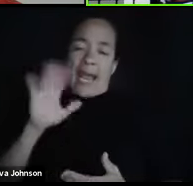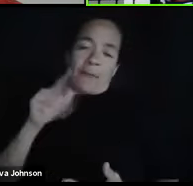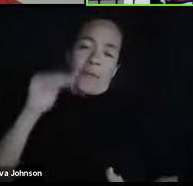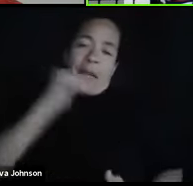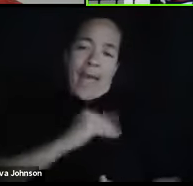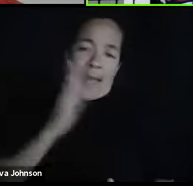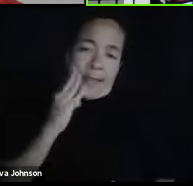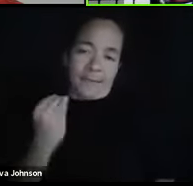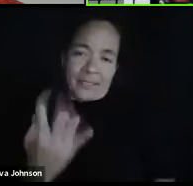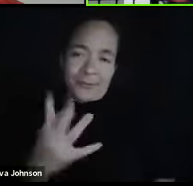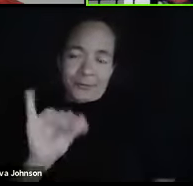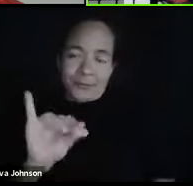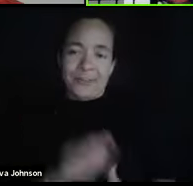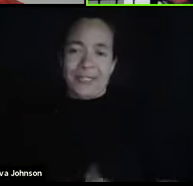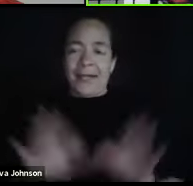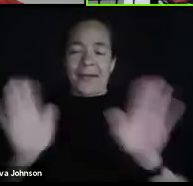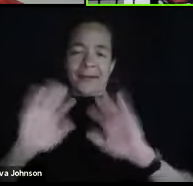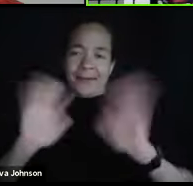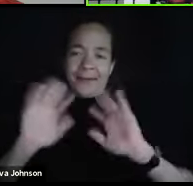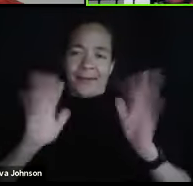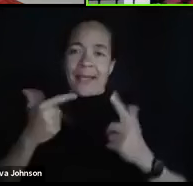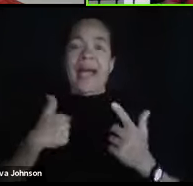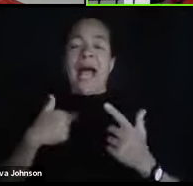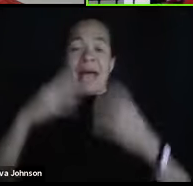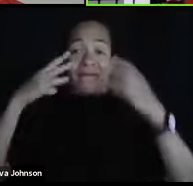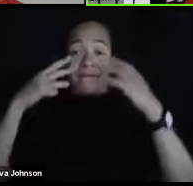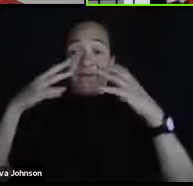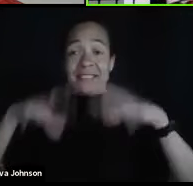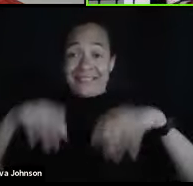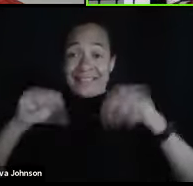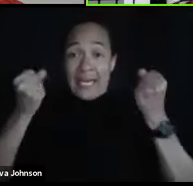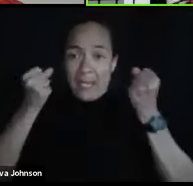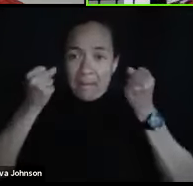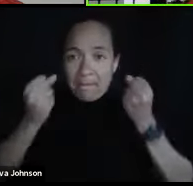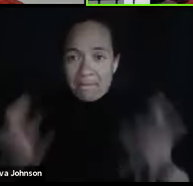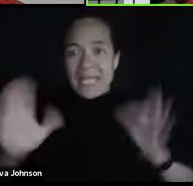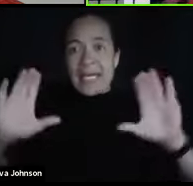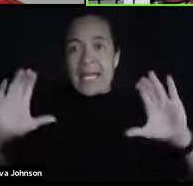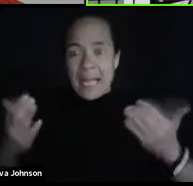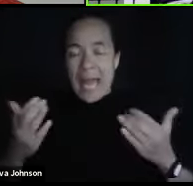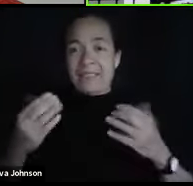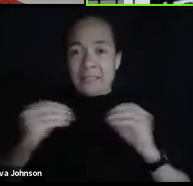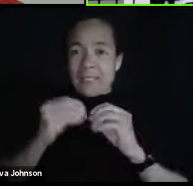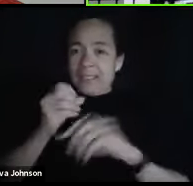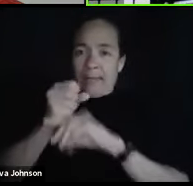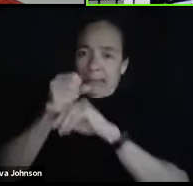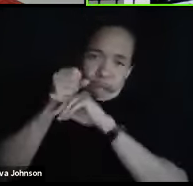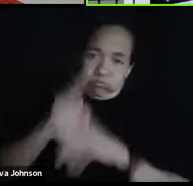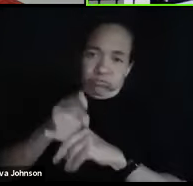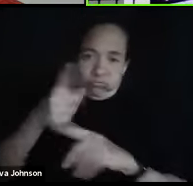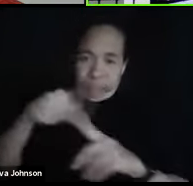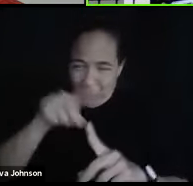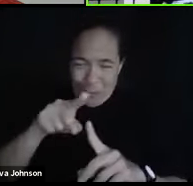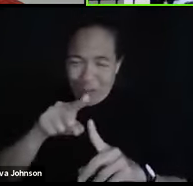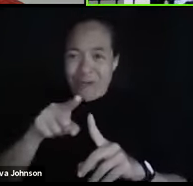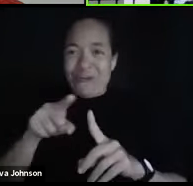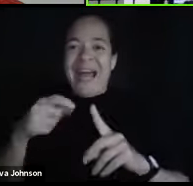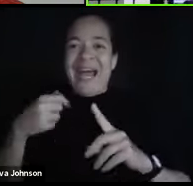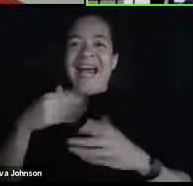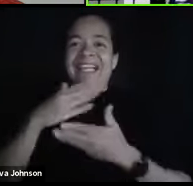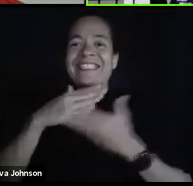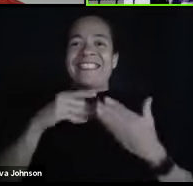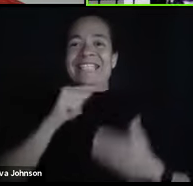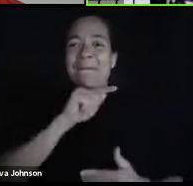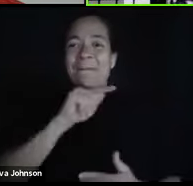I've had far more courses than you guys could even think about having. And in some of them, you know, I wanted to put